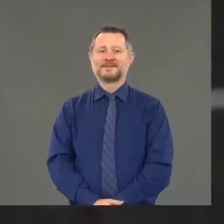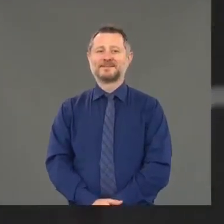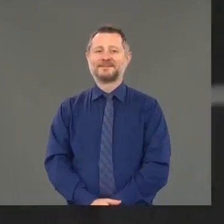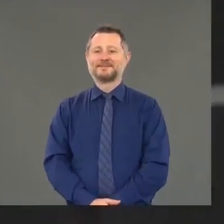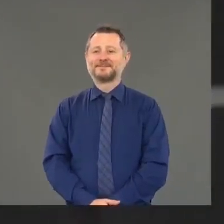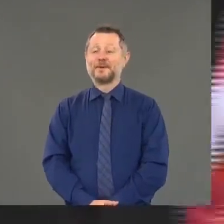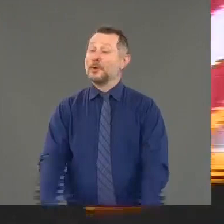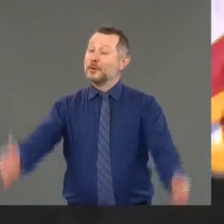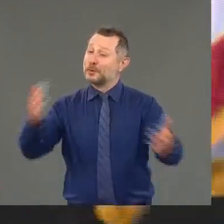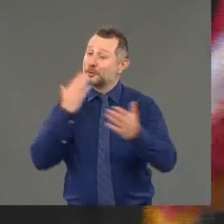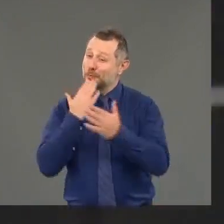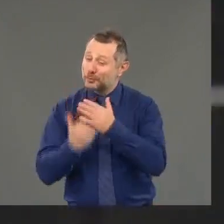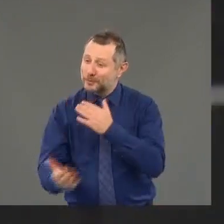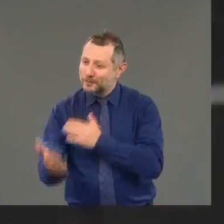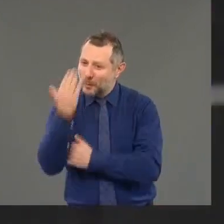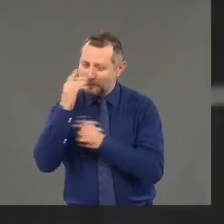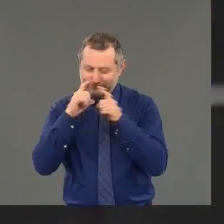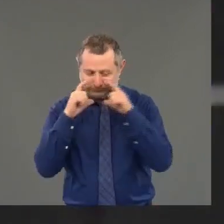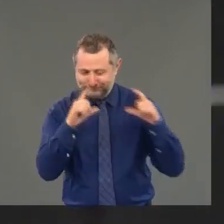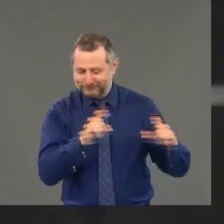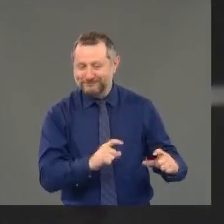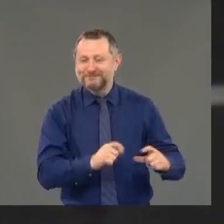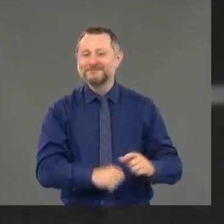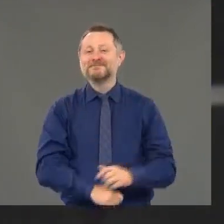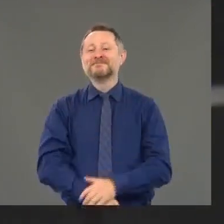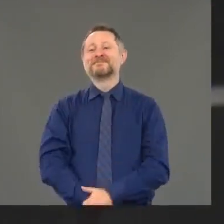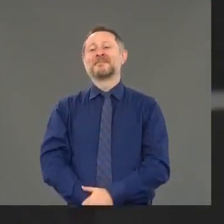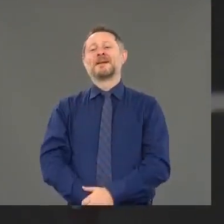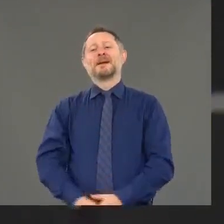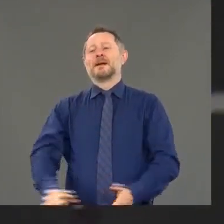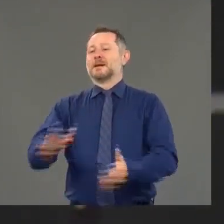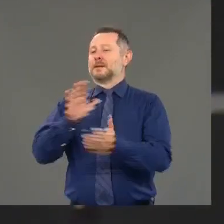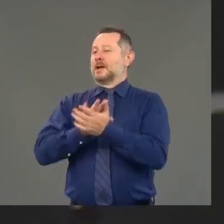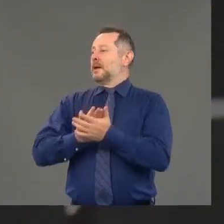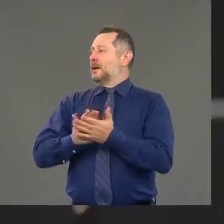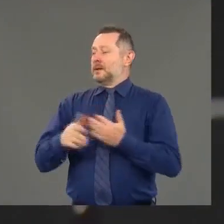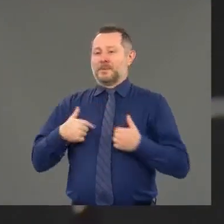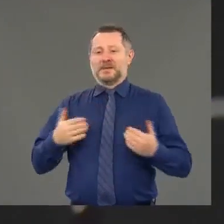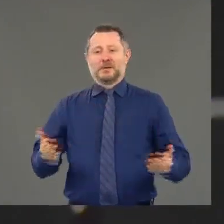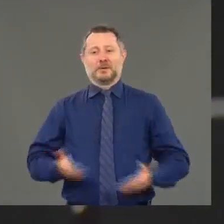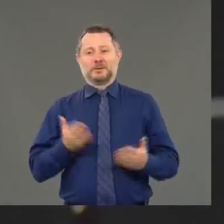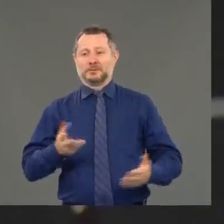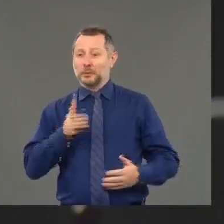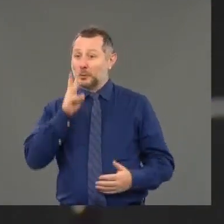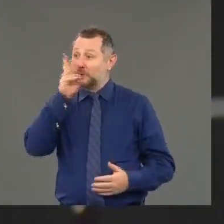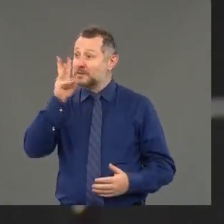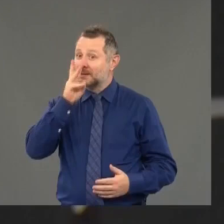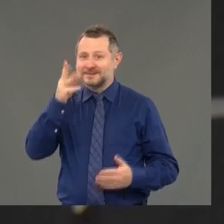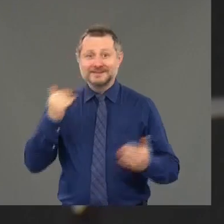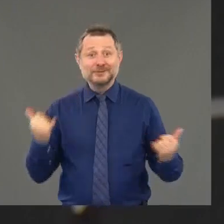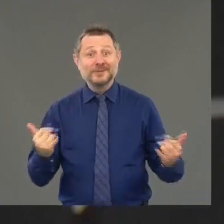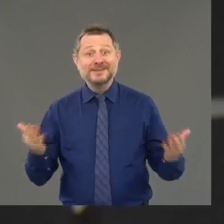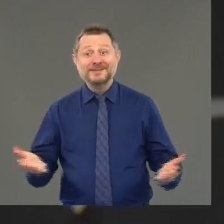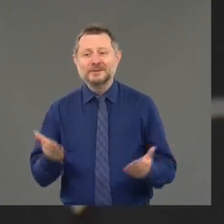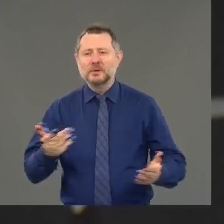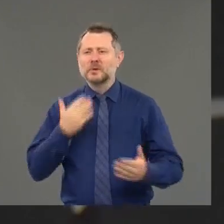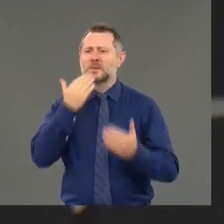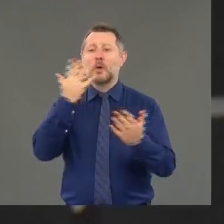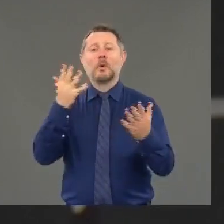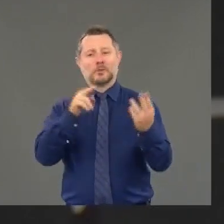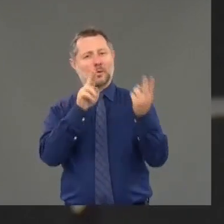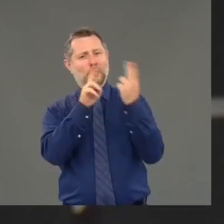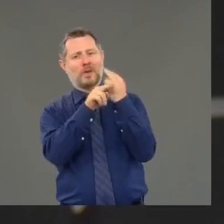Good morning. Pleasure to be in Westchester today. Thank the throwaway authority for these very